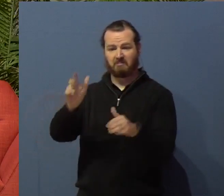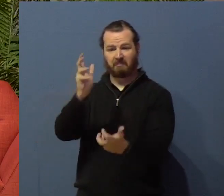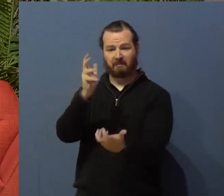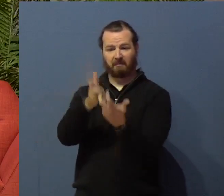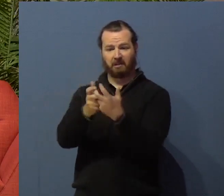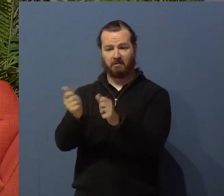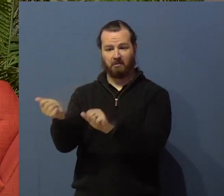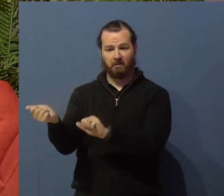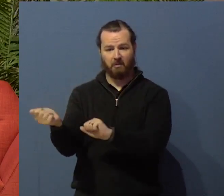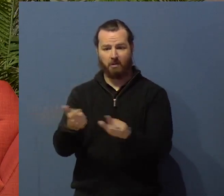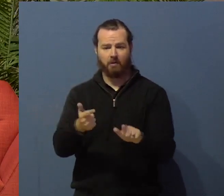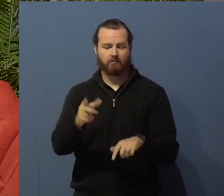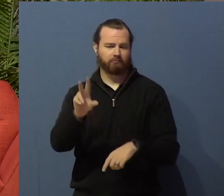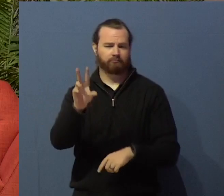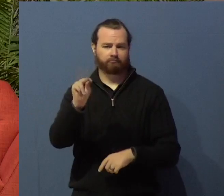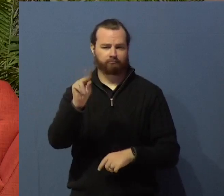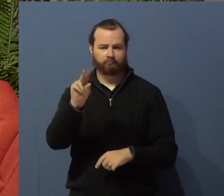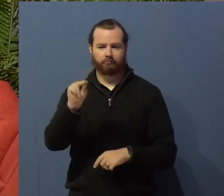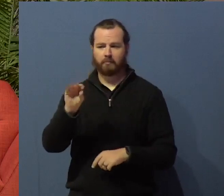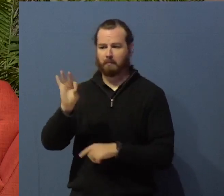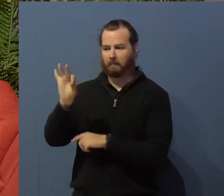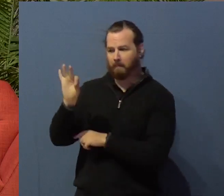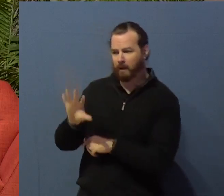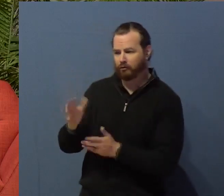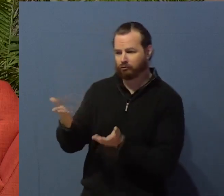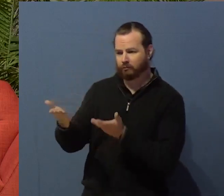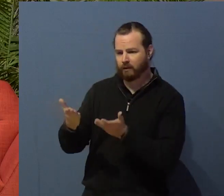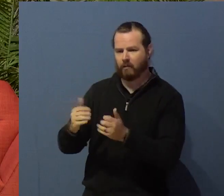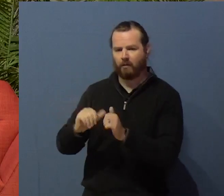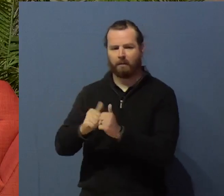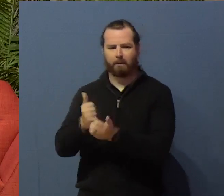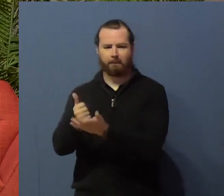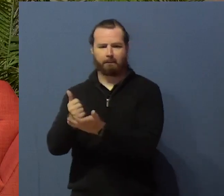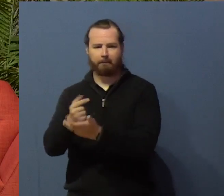and community to people with disabilities. It's just very, very difficult.